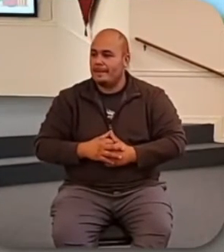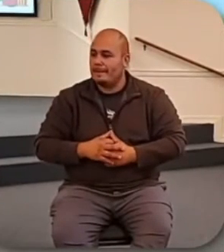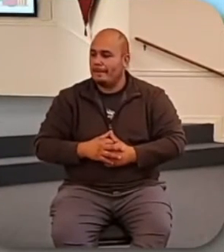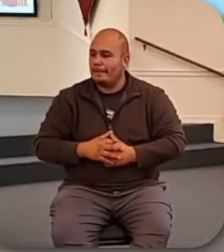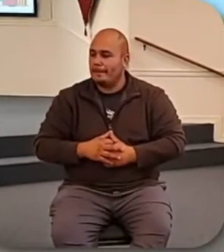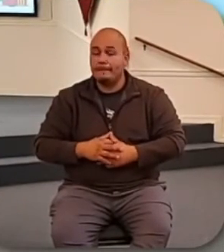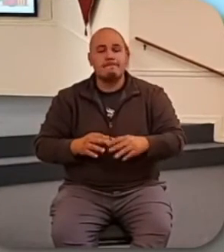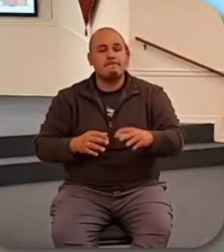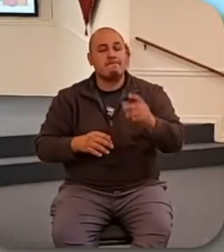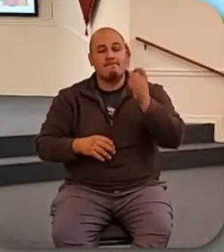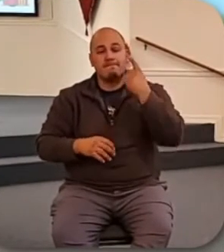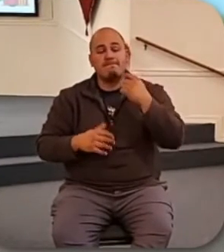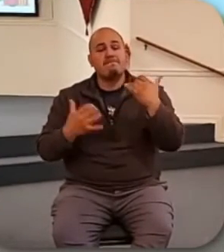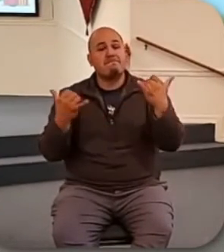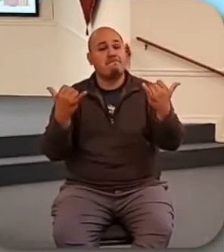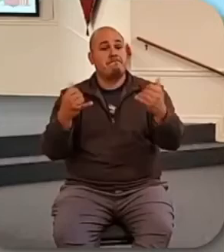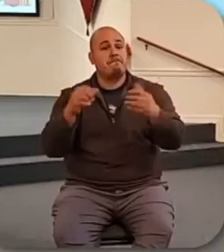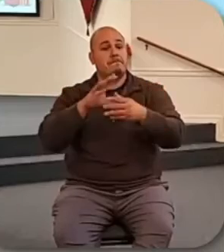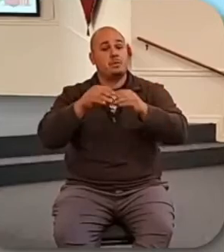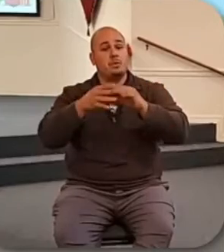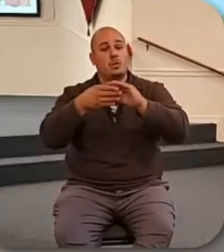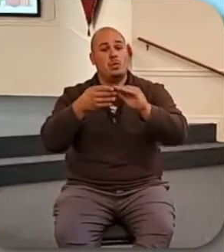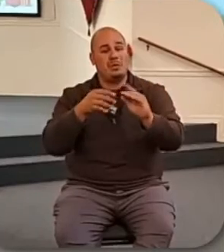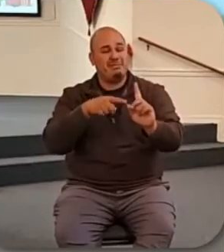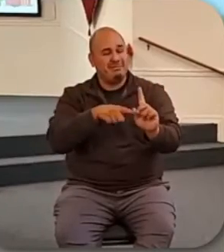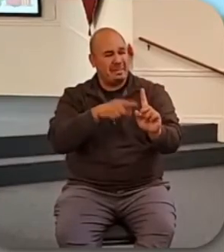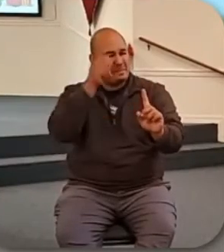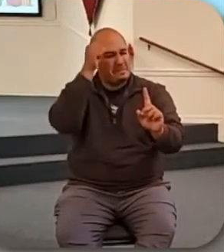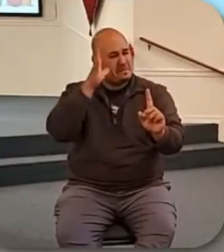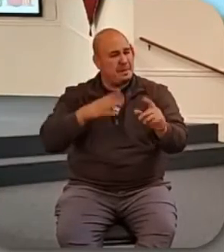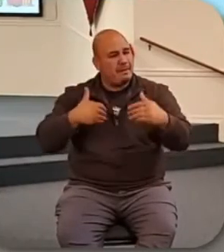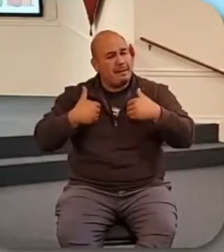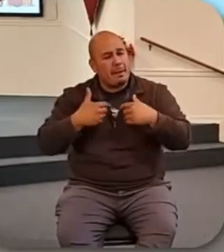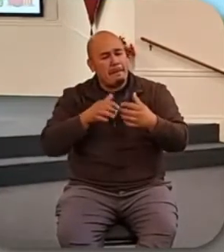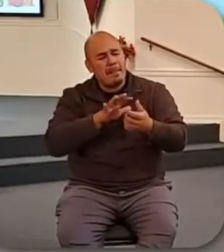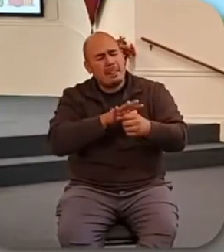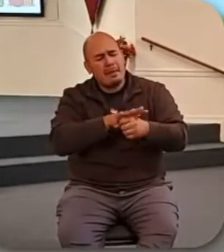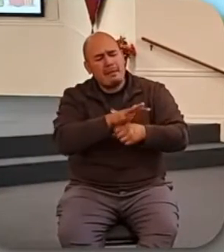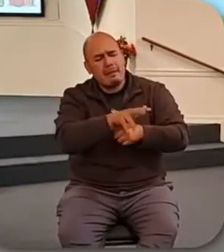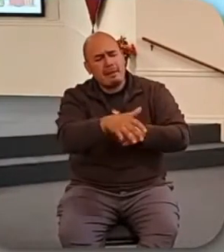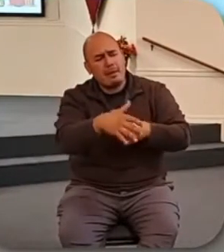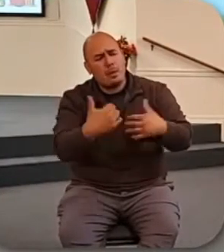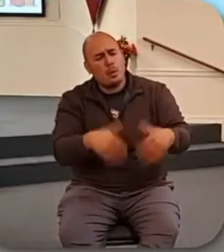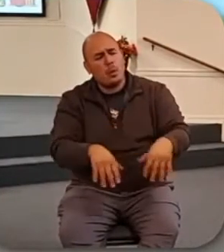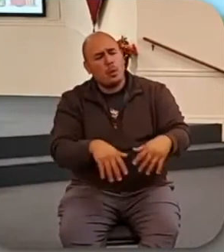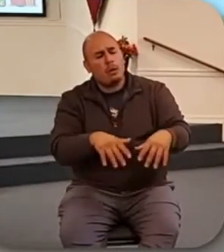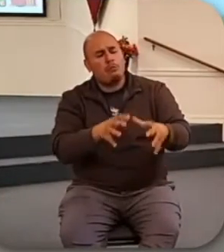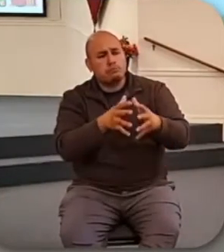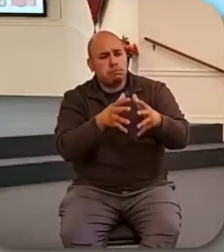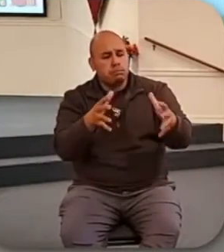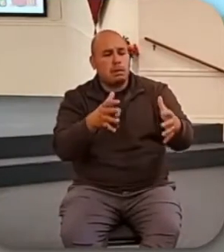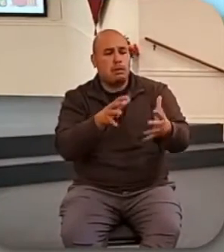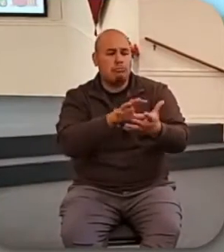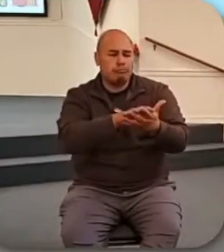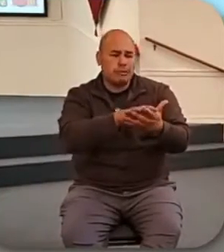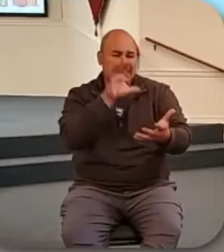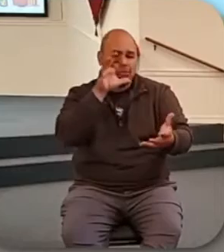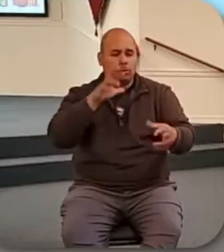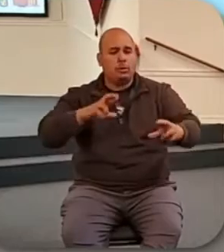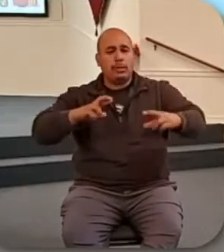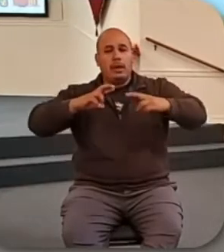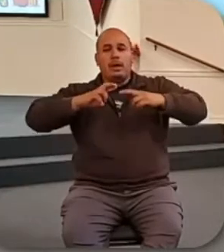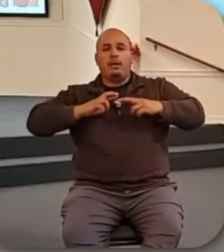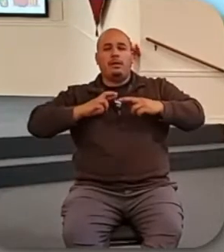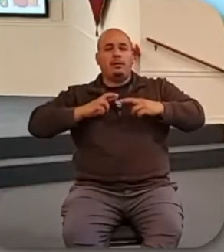This is the story of a man who had plenty but failed to turn his eyes toward God.